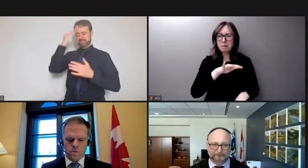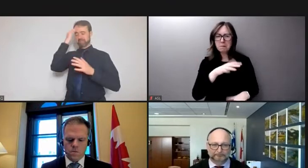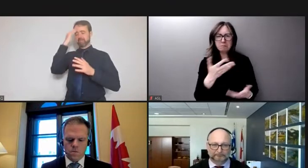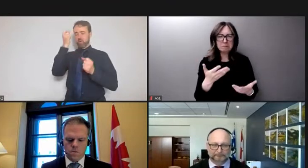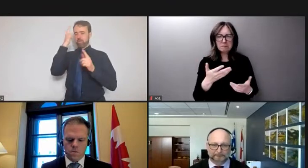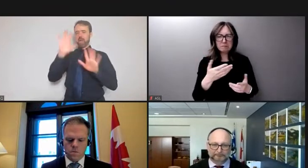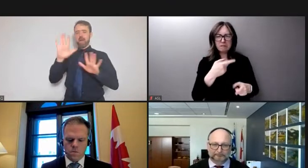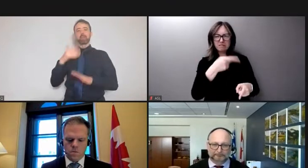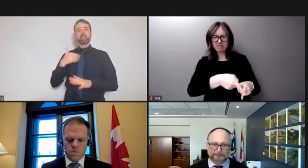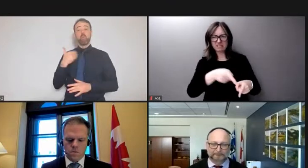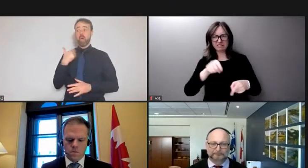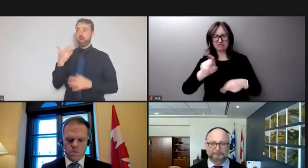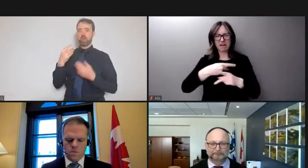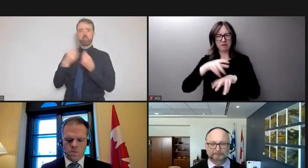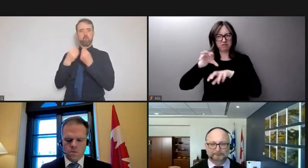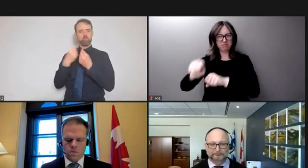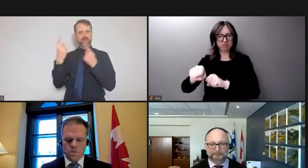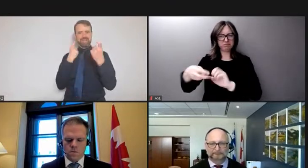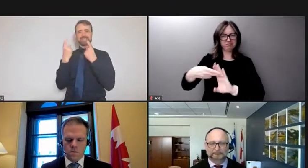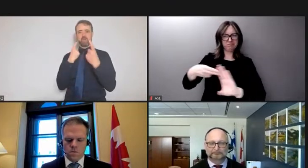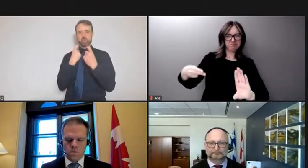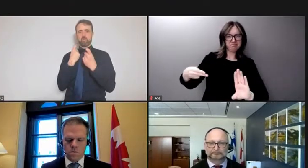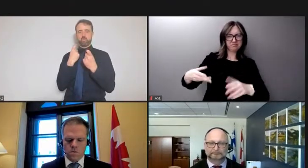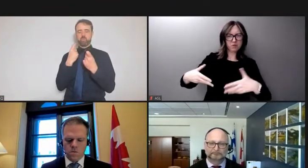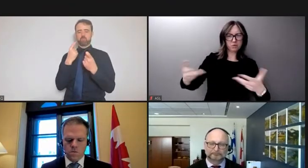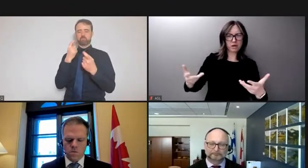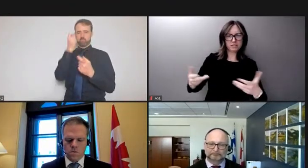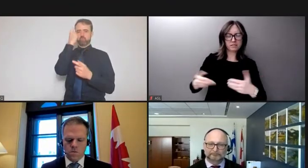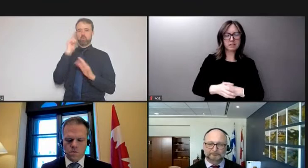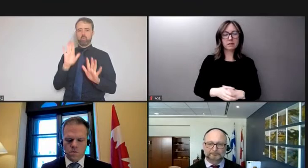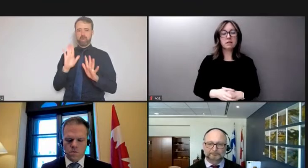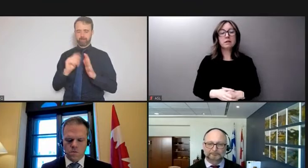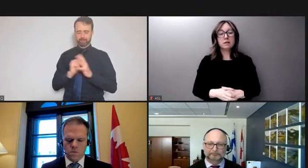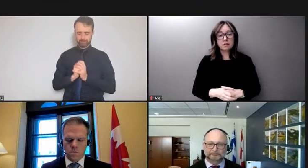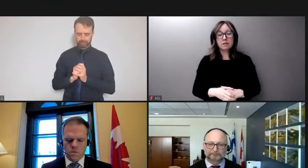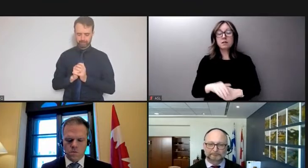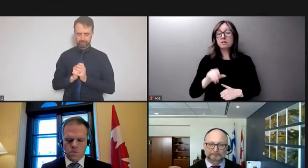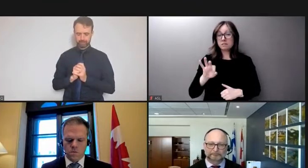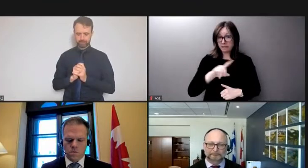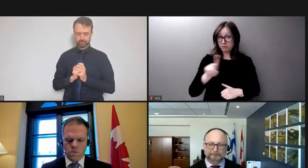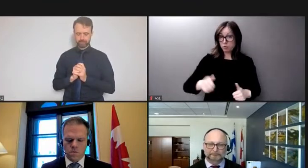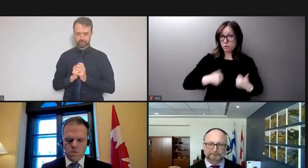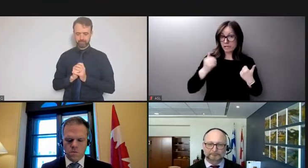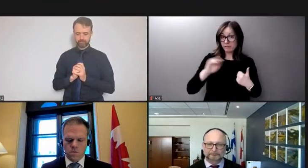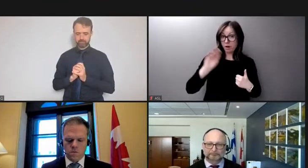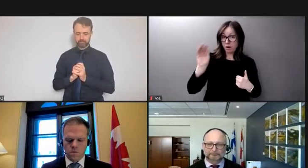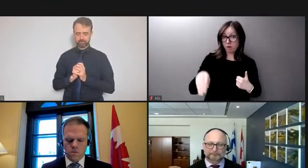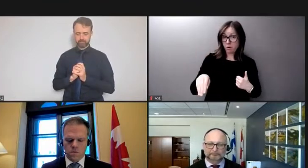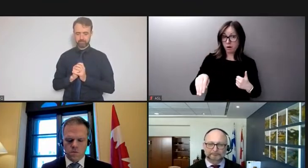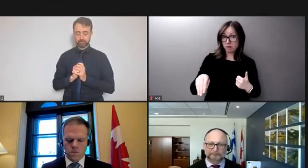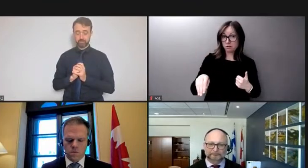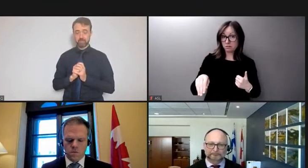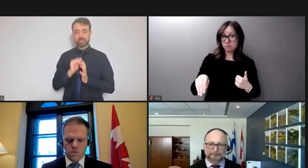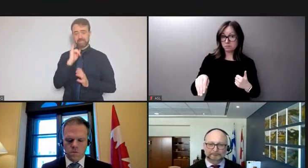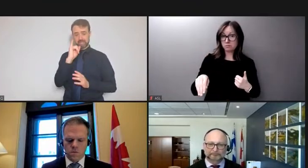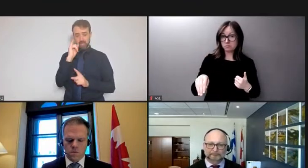question. And certainly I would say that colloquially, if you live in Ottawa, there's no question that at times